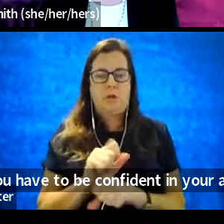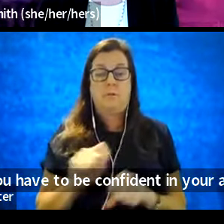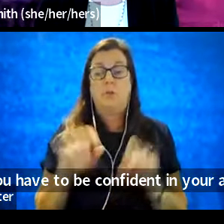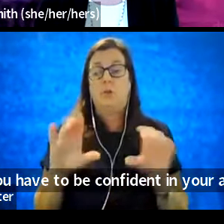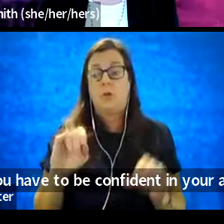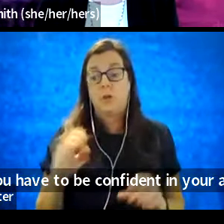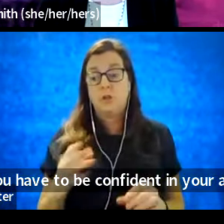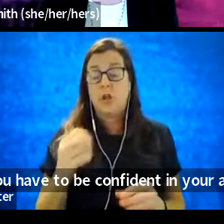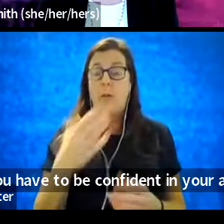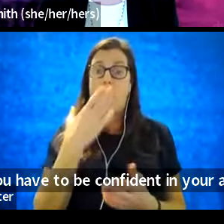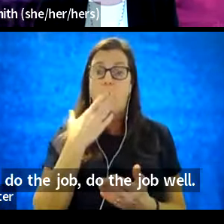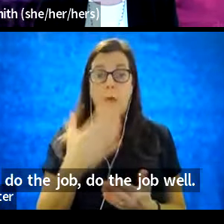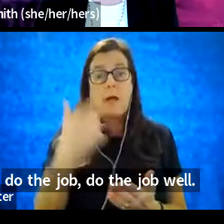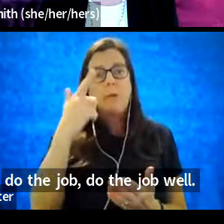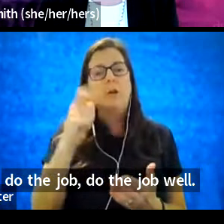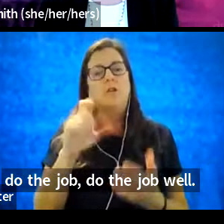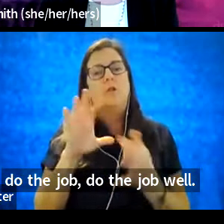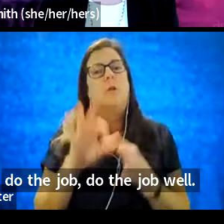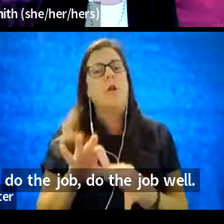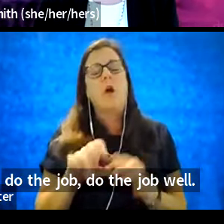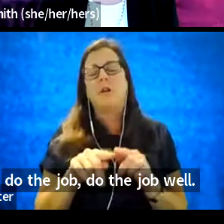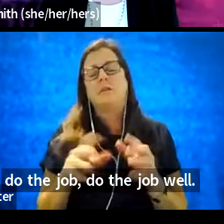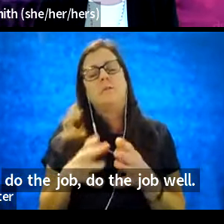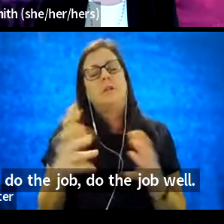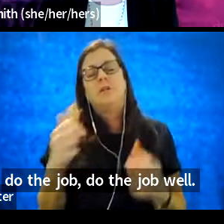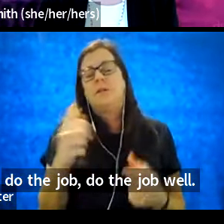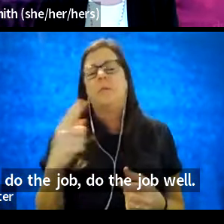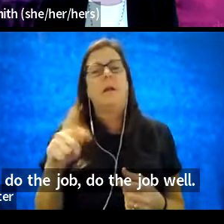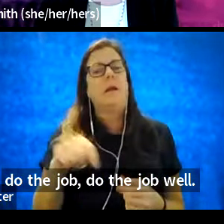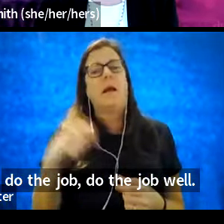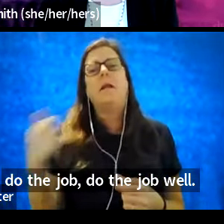well, because you belong just as much as anyone else.